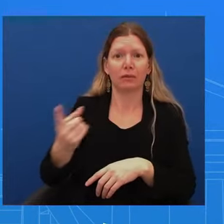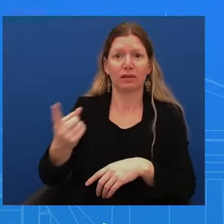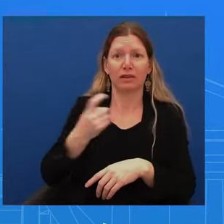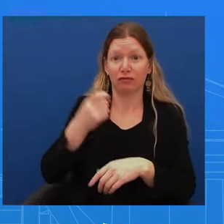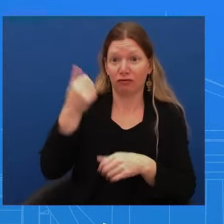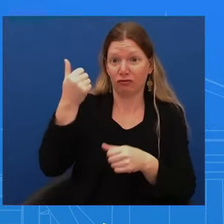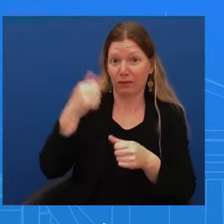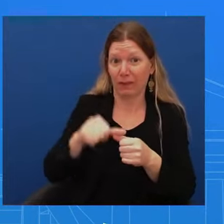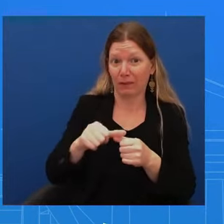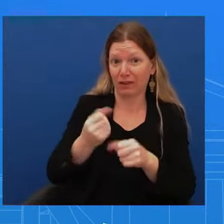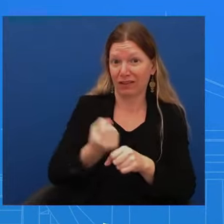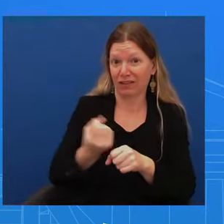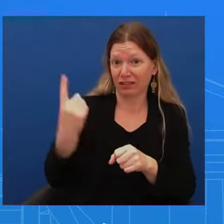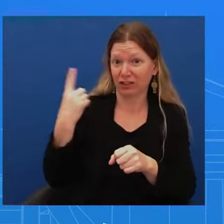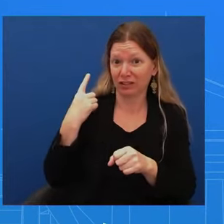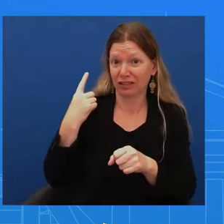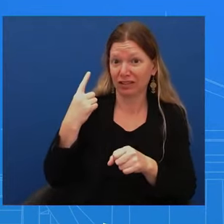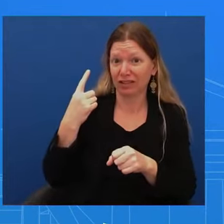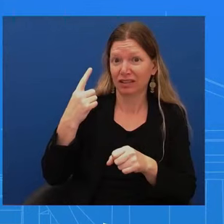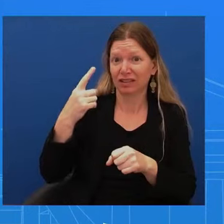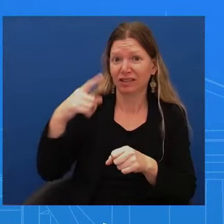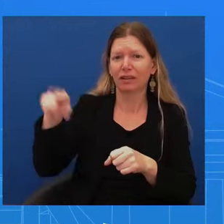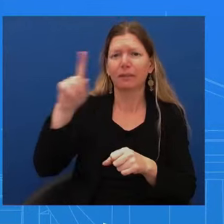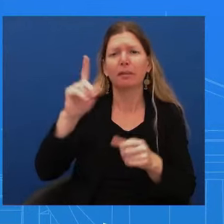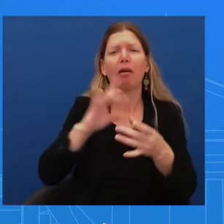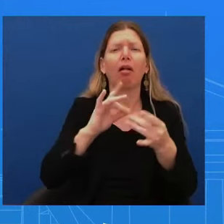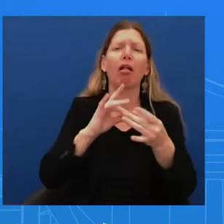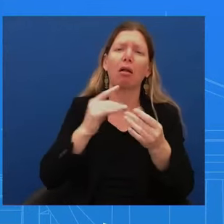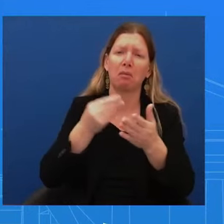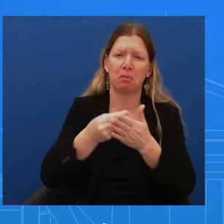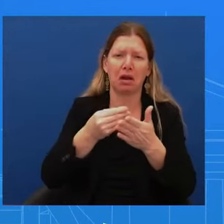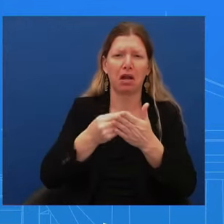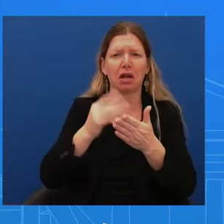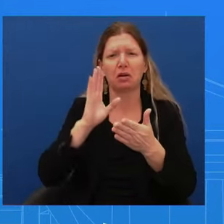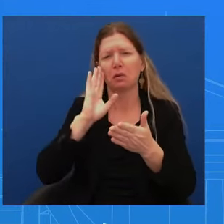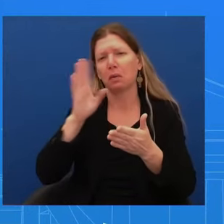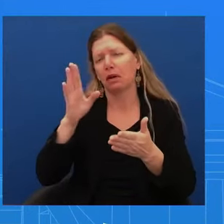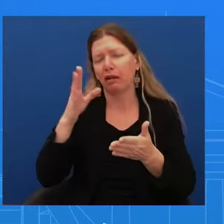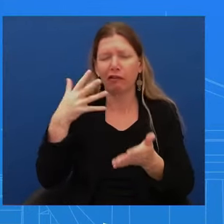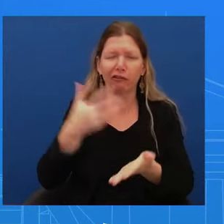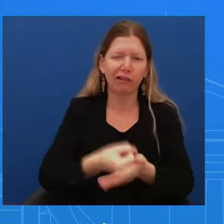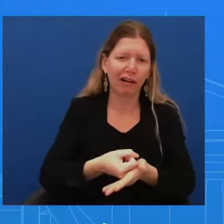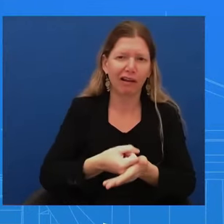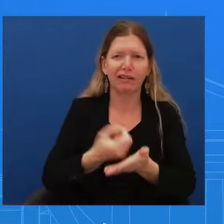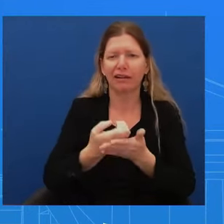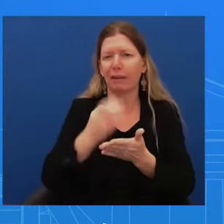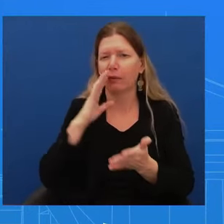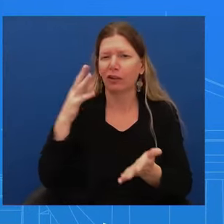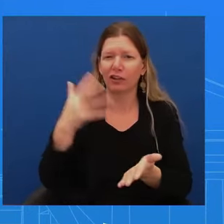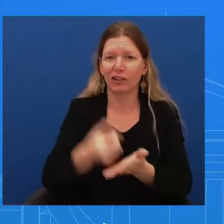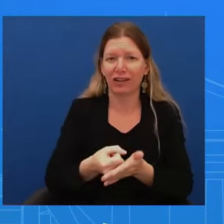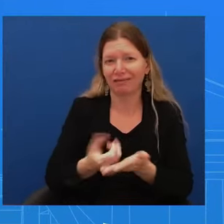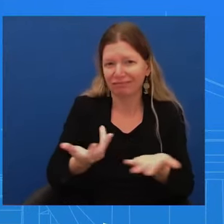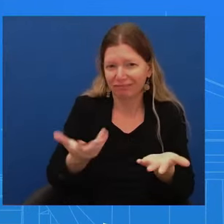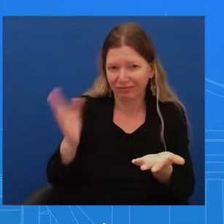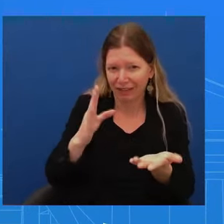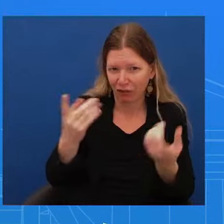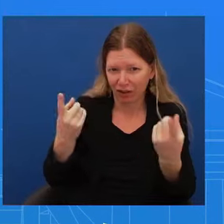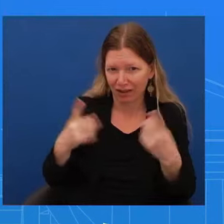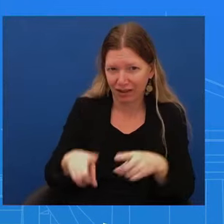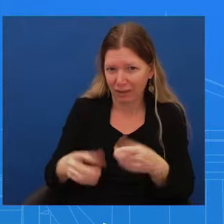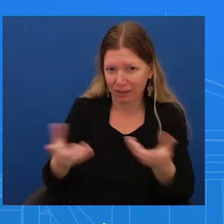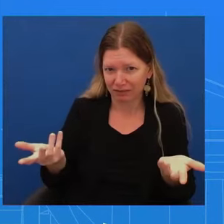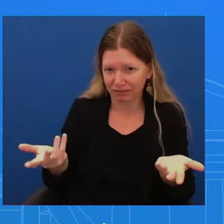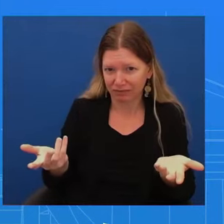heard over and over and over last year. That didn't happen. And the President never thought, he never thought that we needed